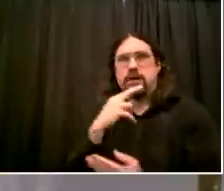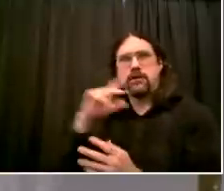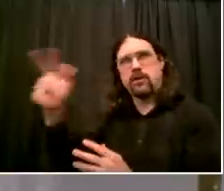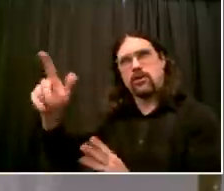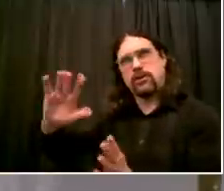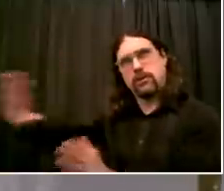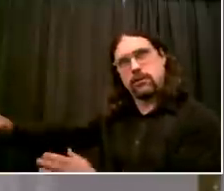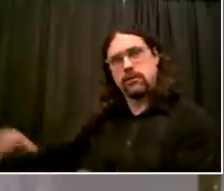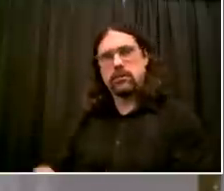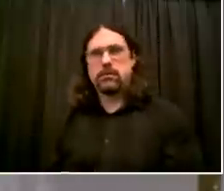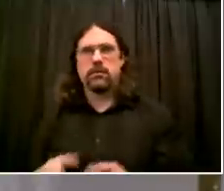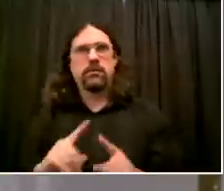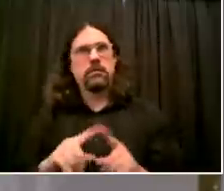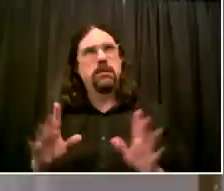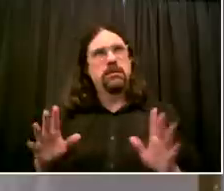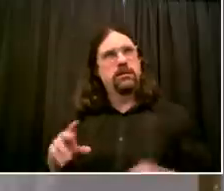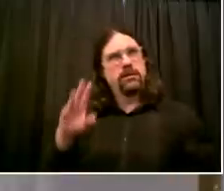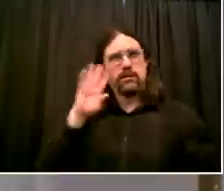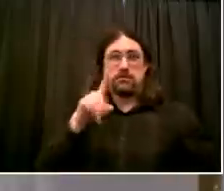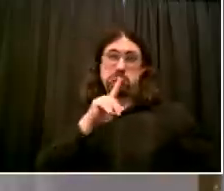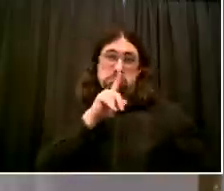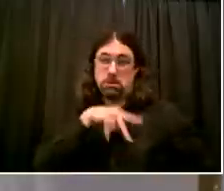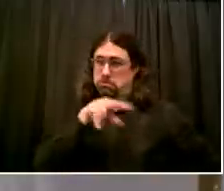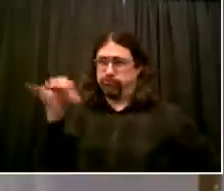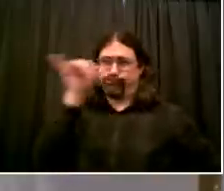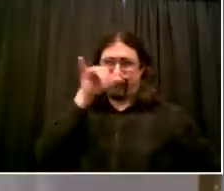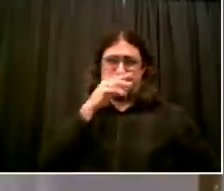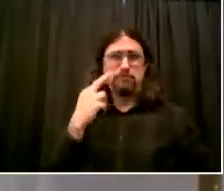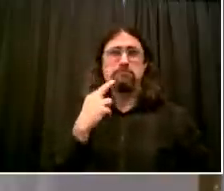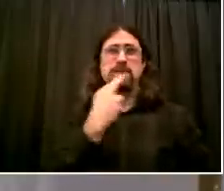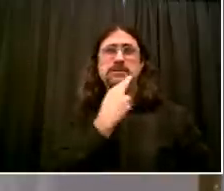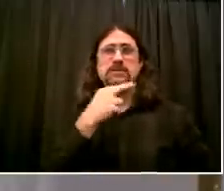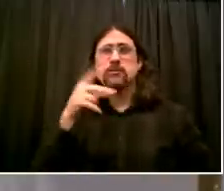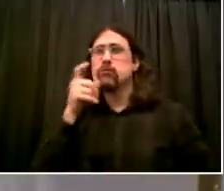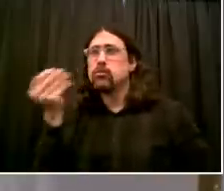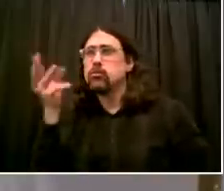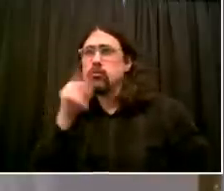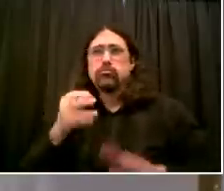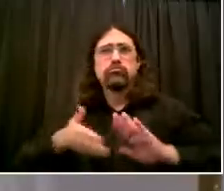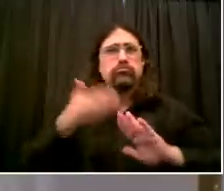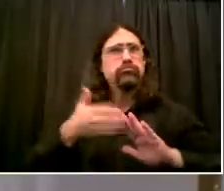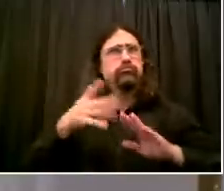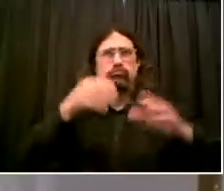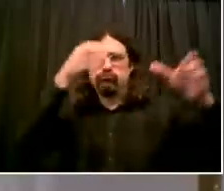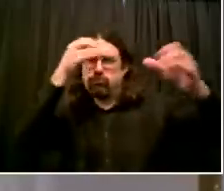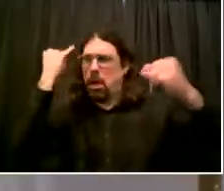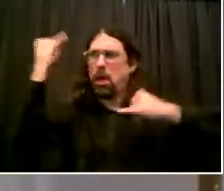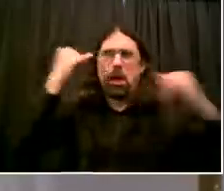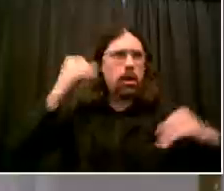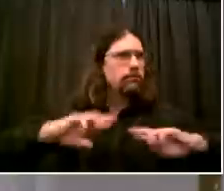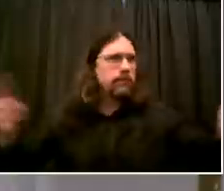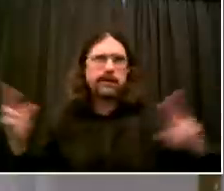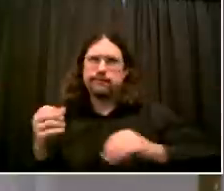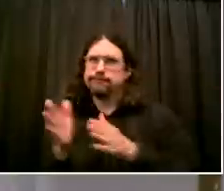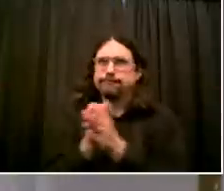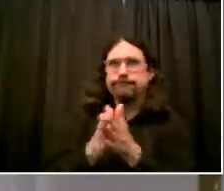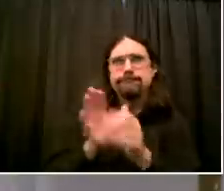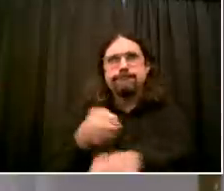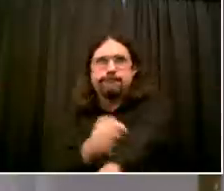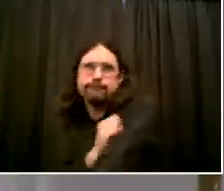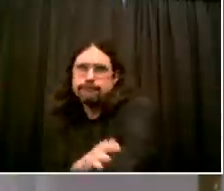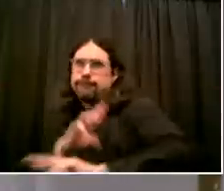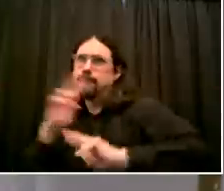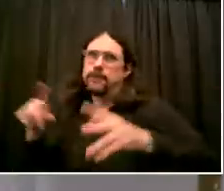know who the reservations are coming in. So we're used to always putting out different fires. So we will make this work.